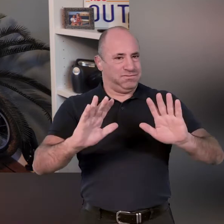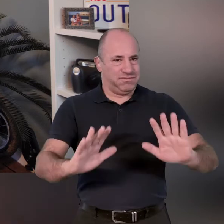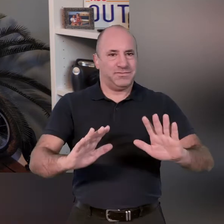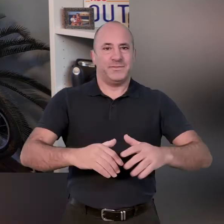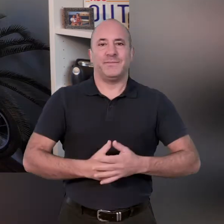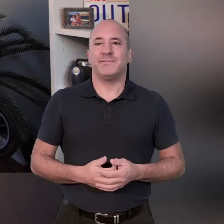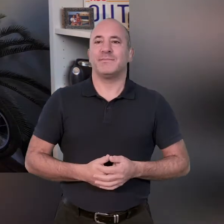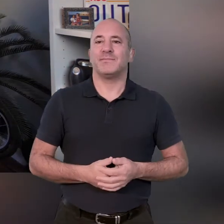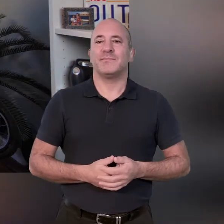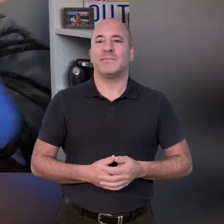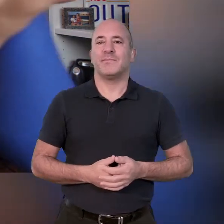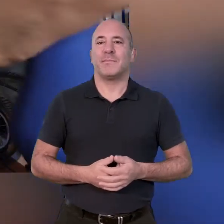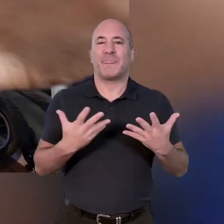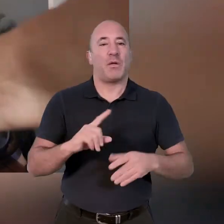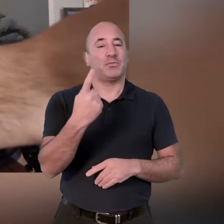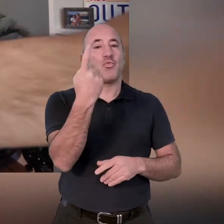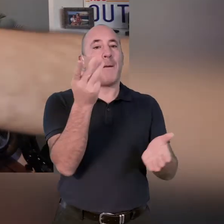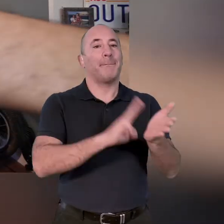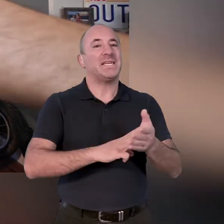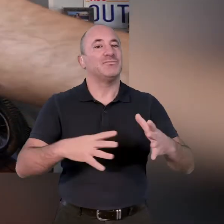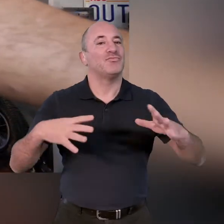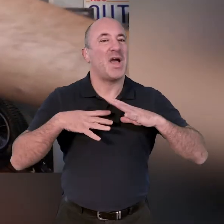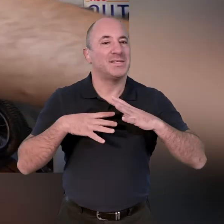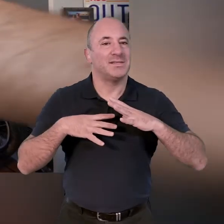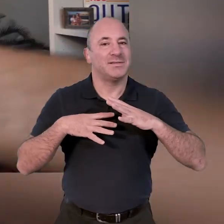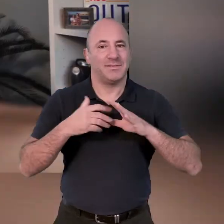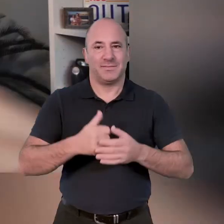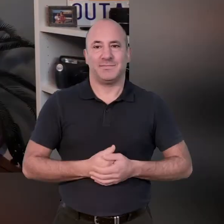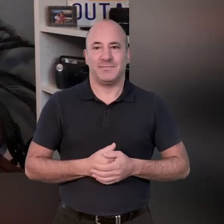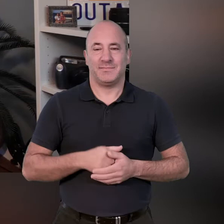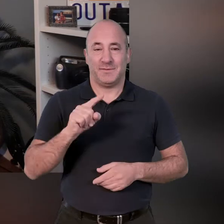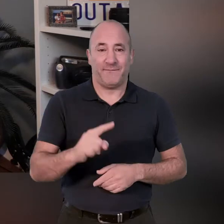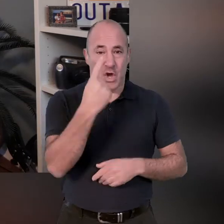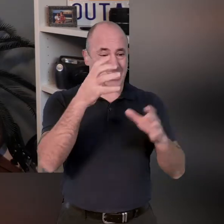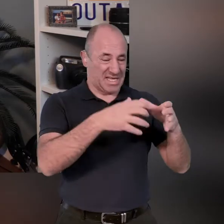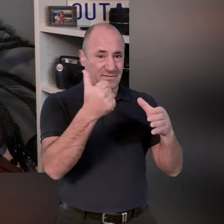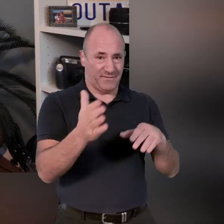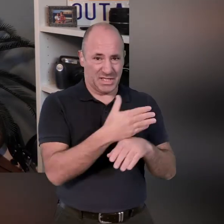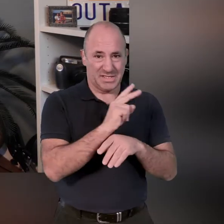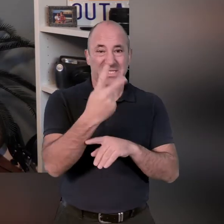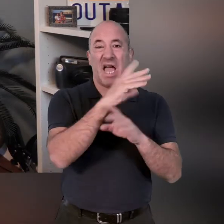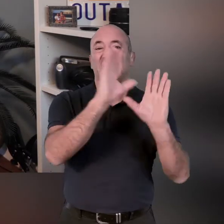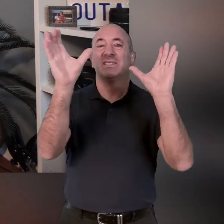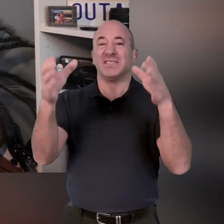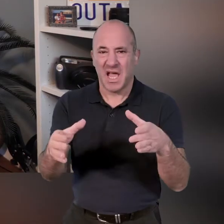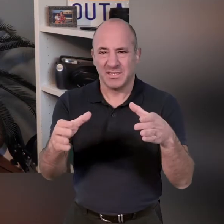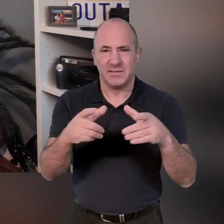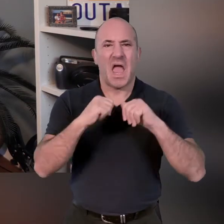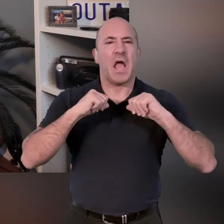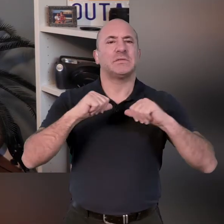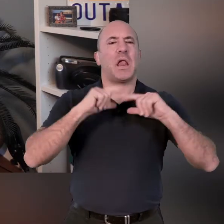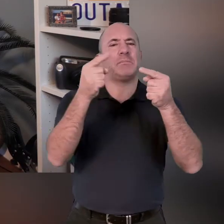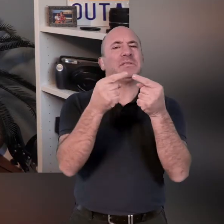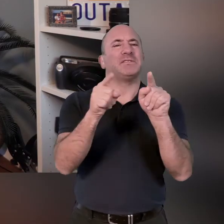weight down for a second and we will have a minute rest here okay so for the second set